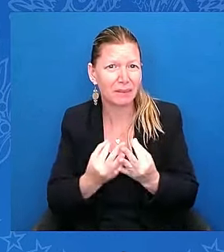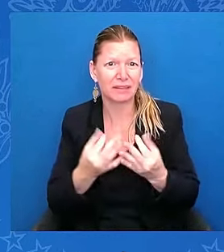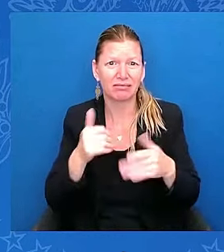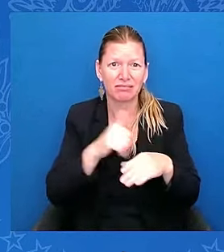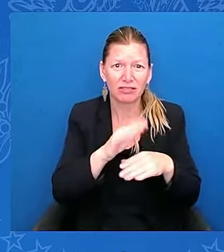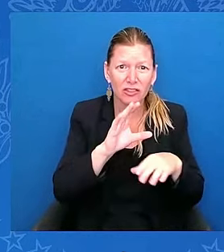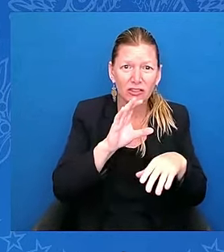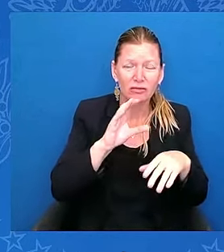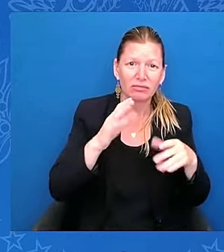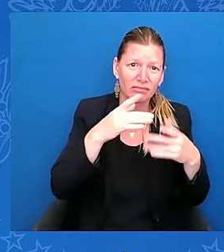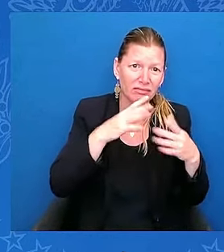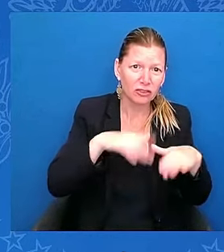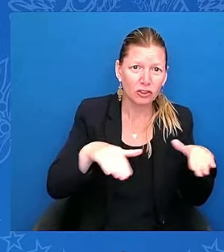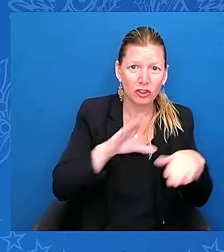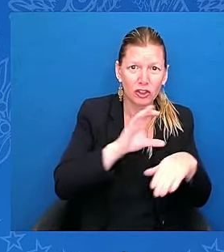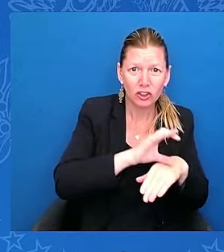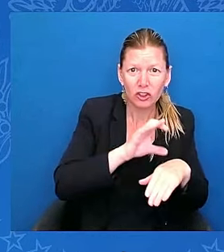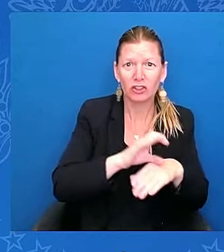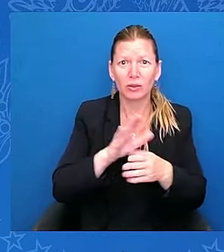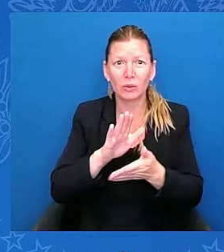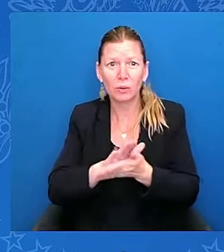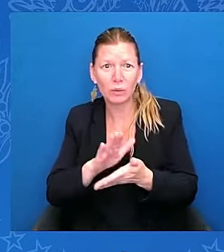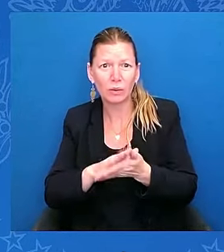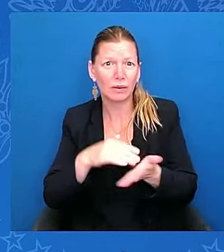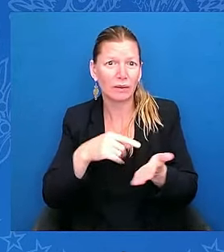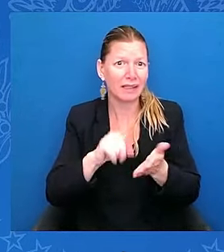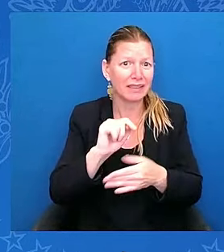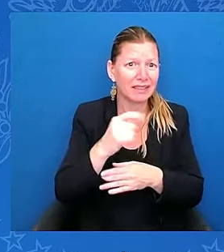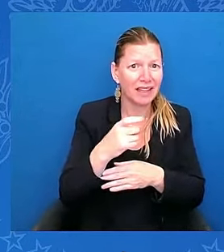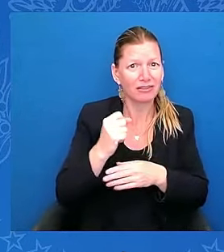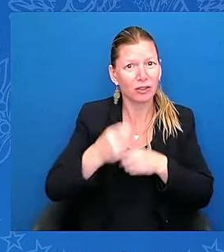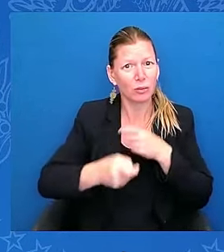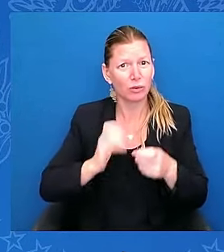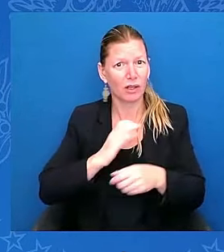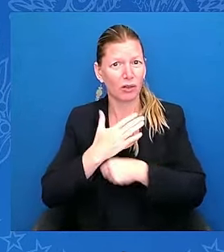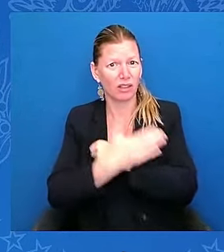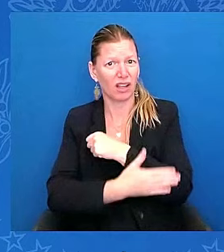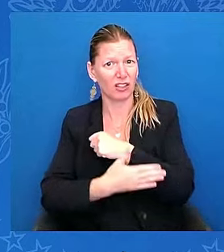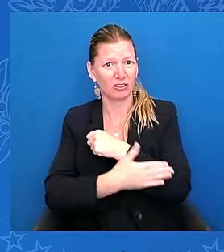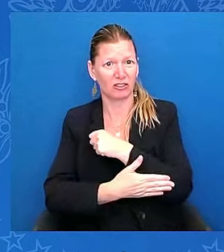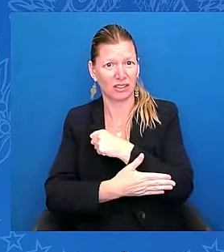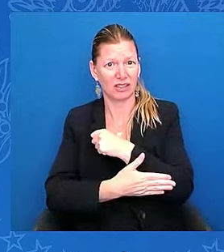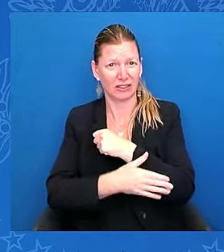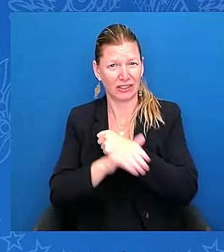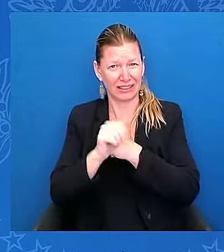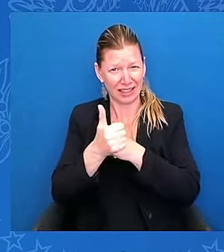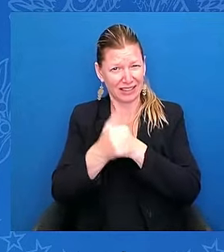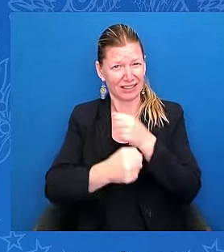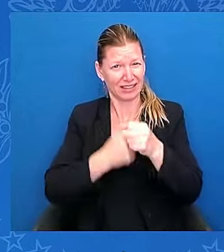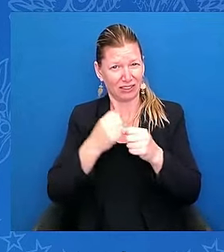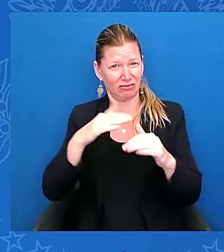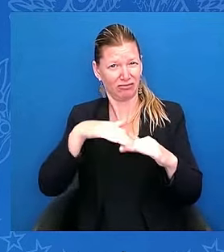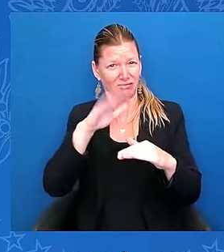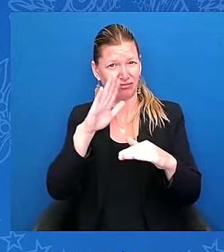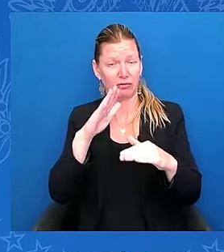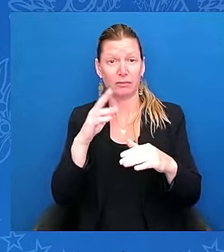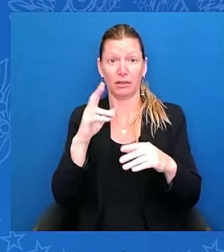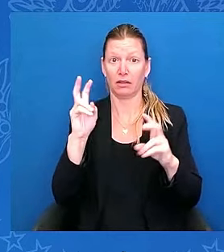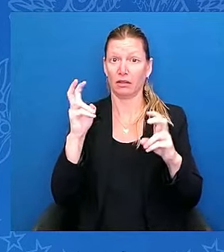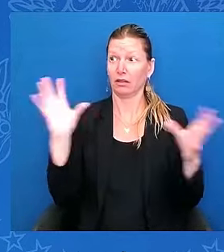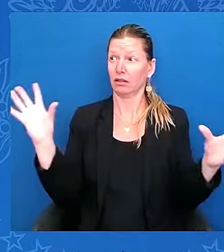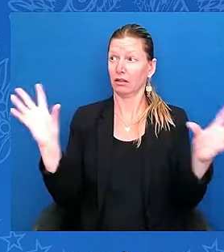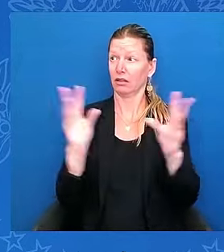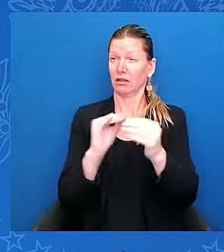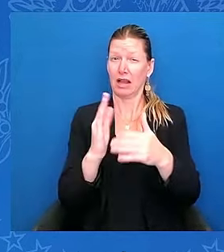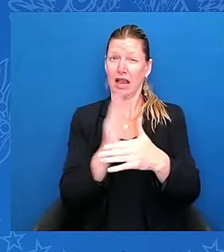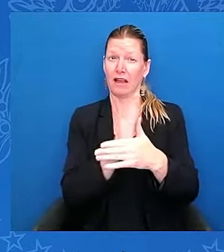years, the people we're affecting today. But living in the United States all this time, with this fear and uncertainty, we can